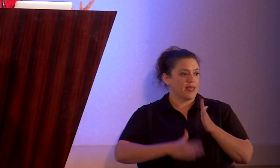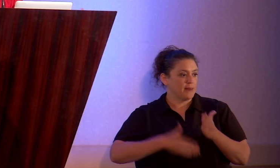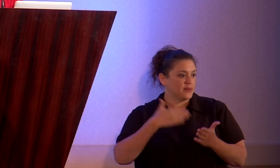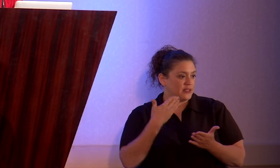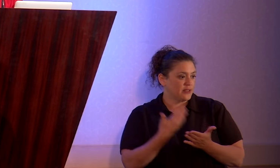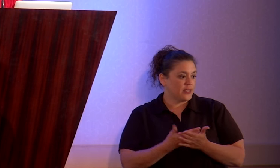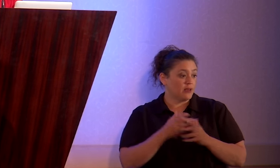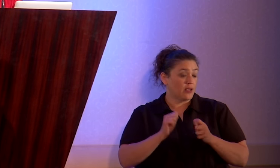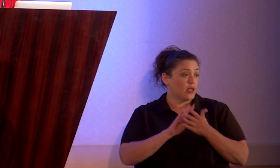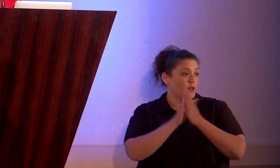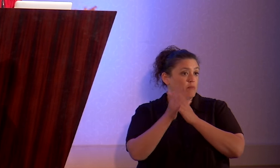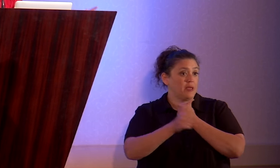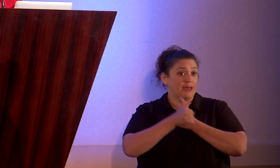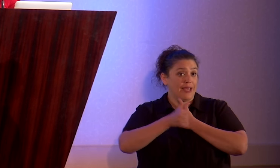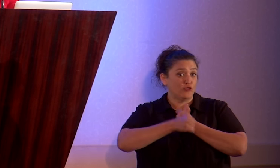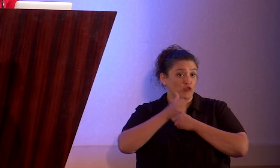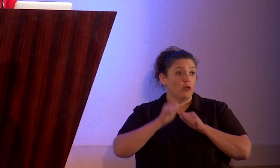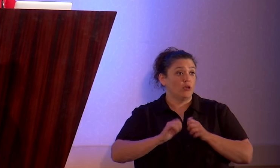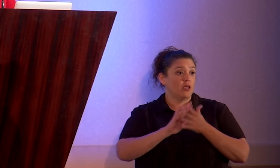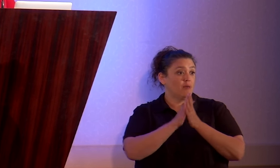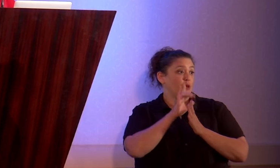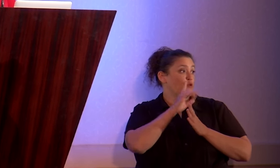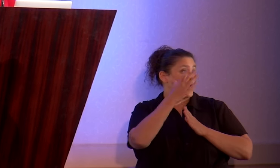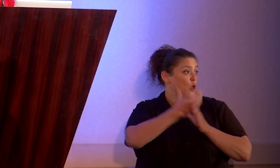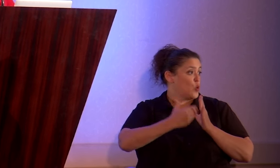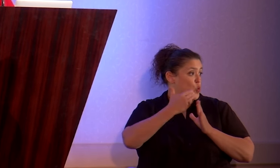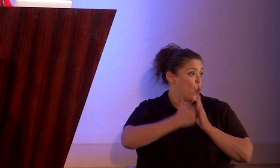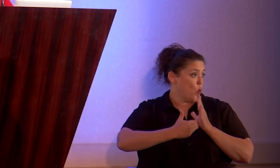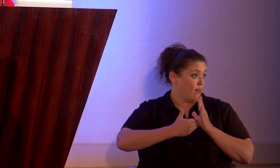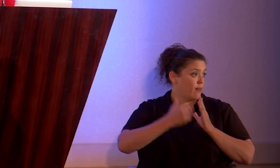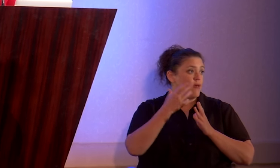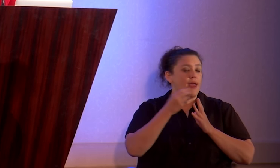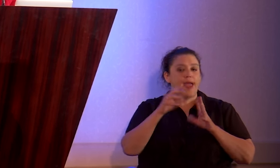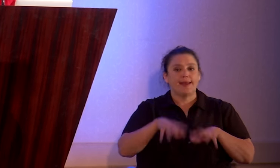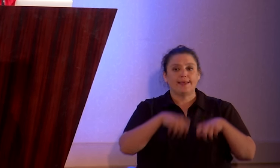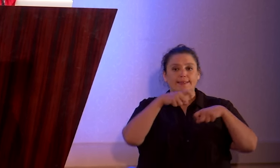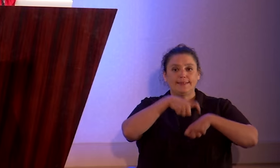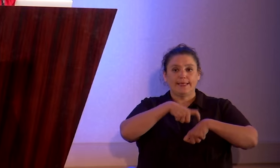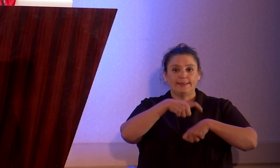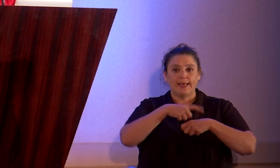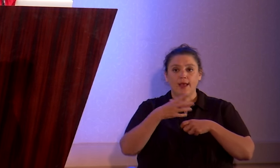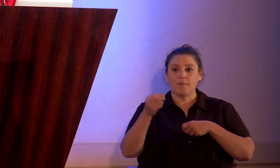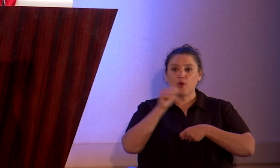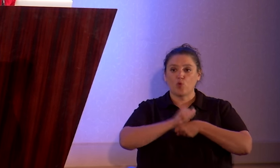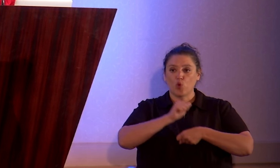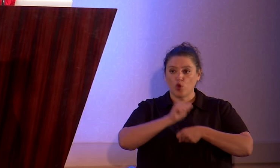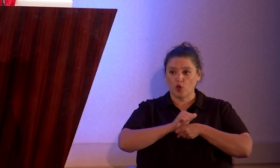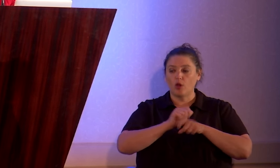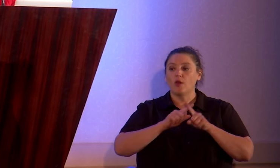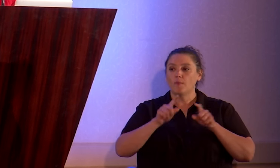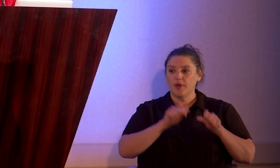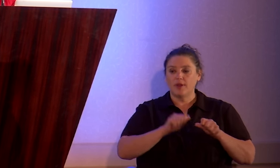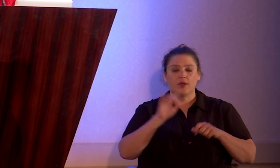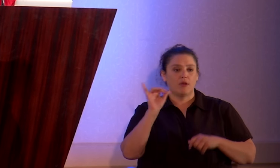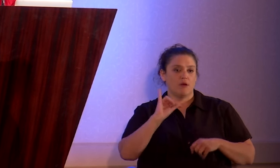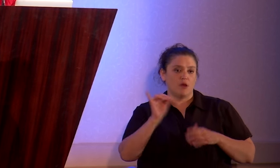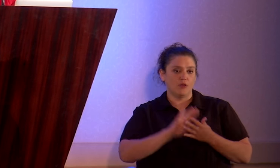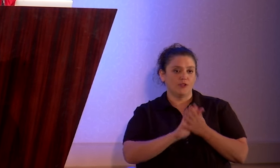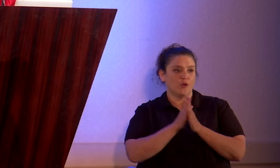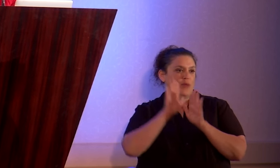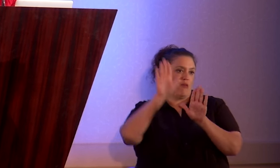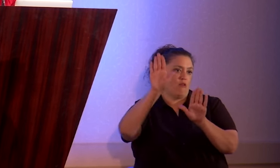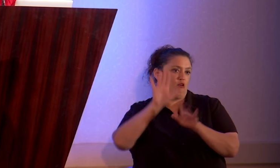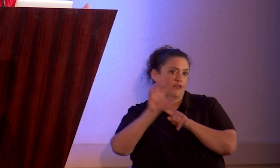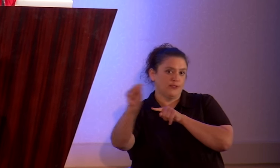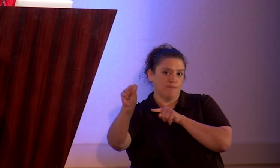it can be dangerous, it can be really annoying, and it can take time and work. But it can also be awesome.